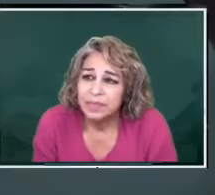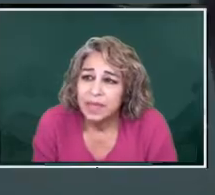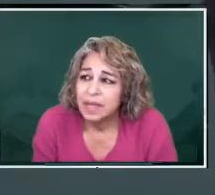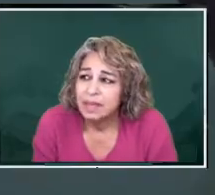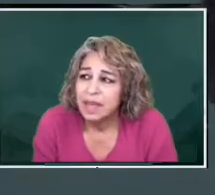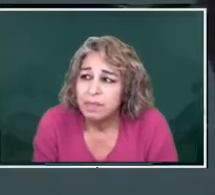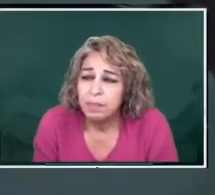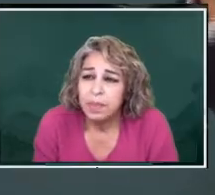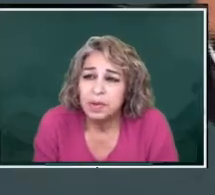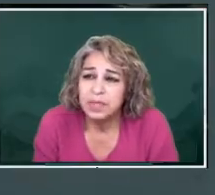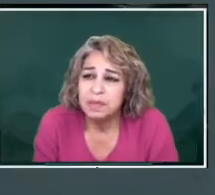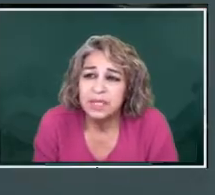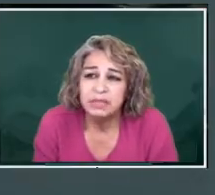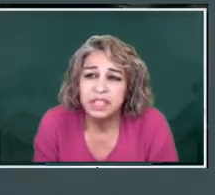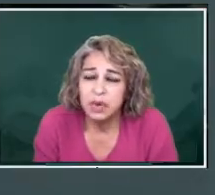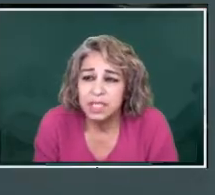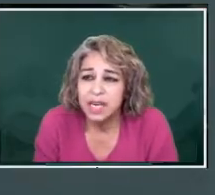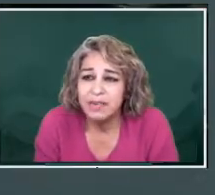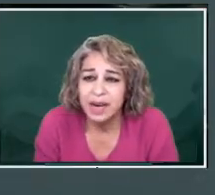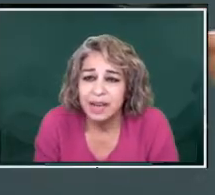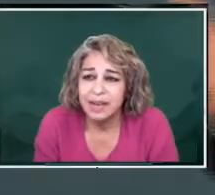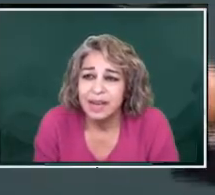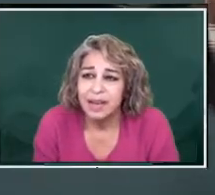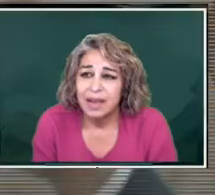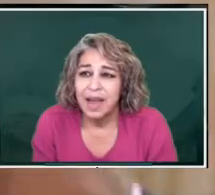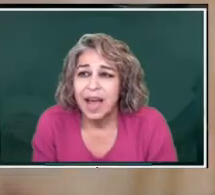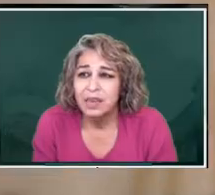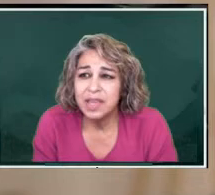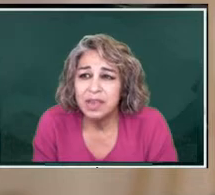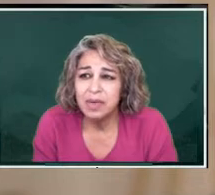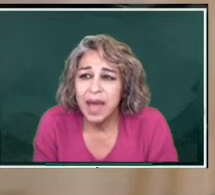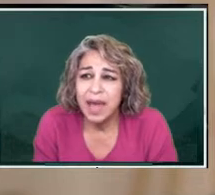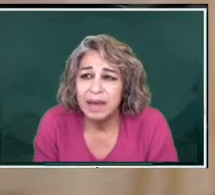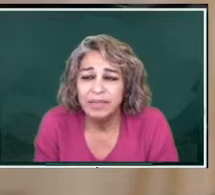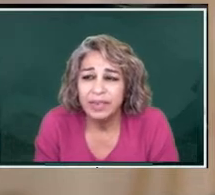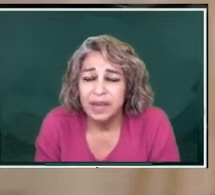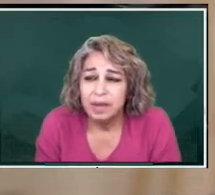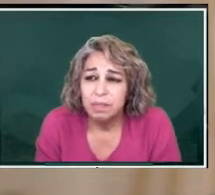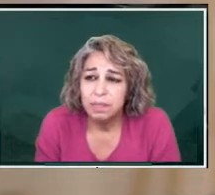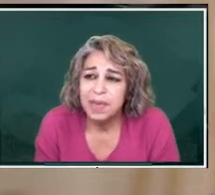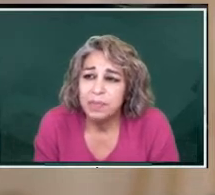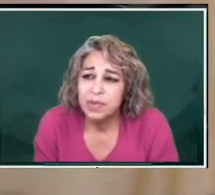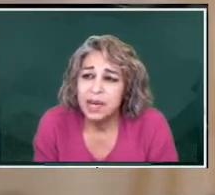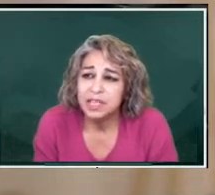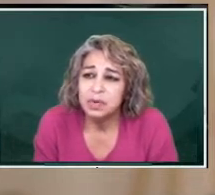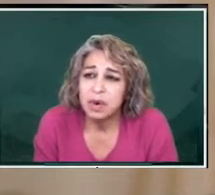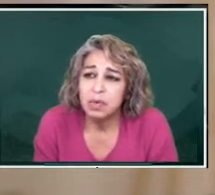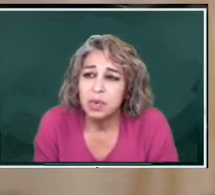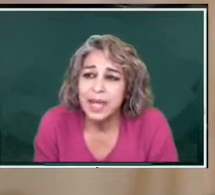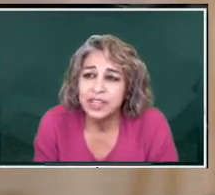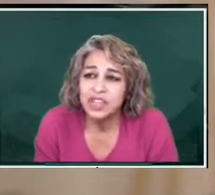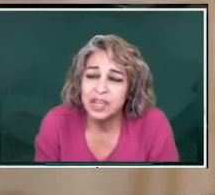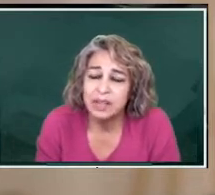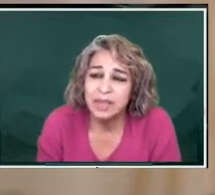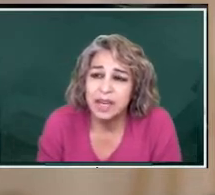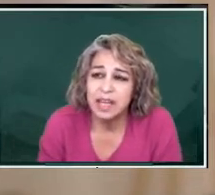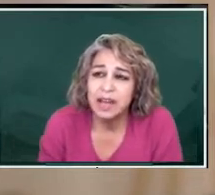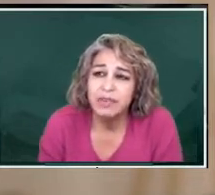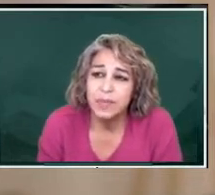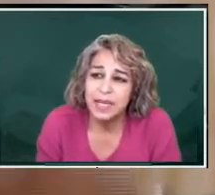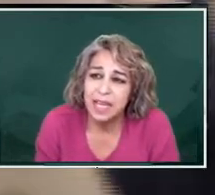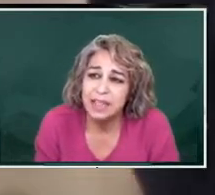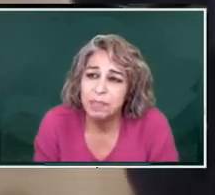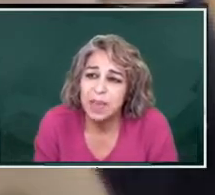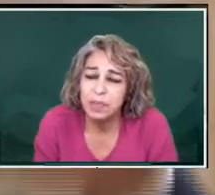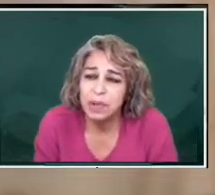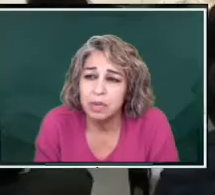they oppose themselves to austerity. How can you have people that is rich in the